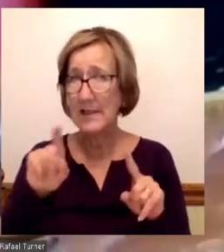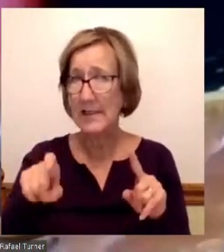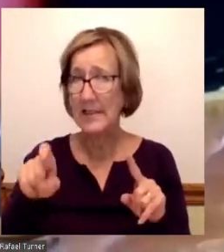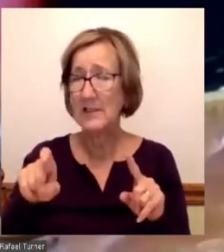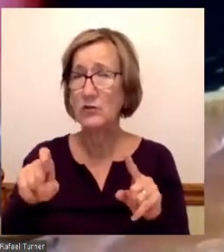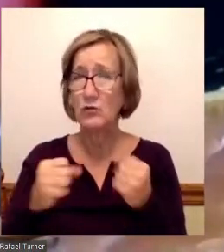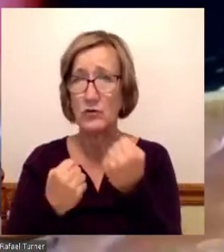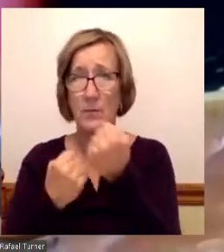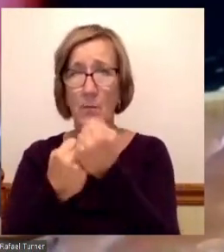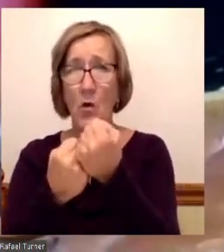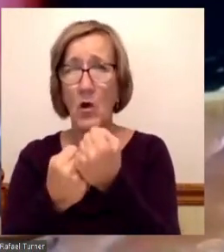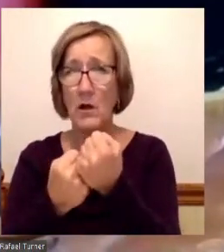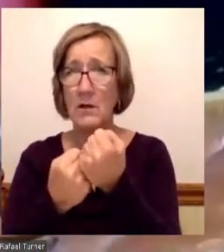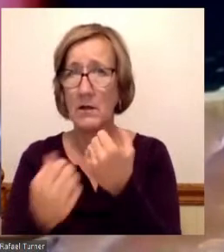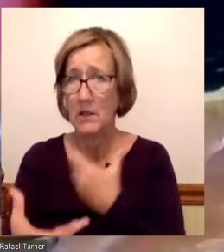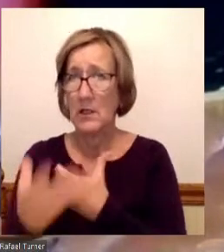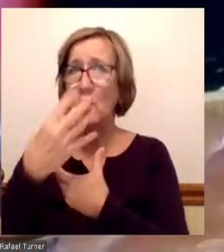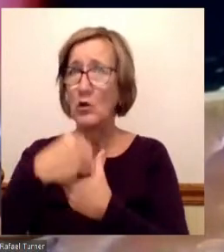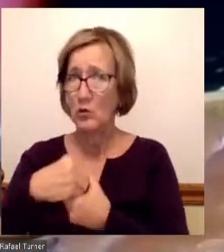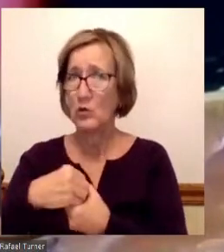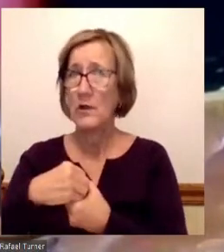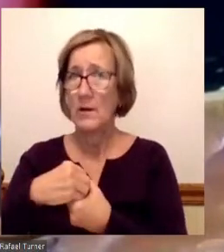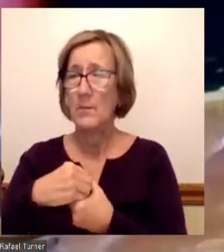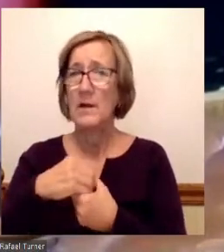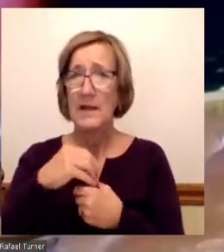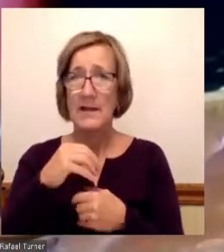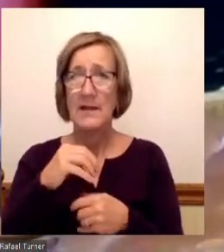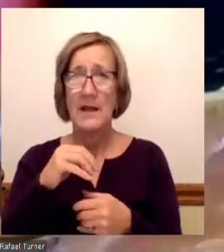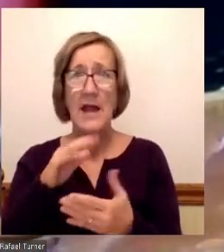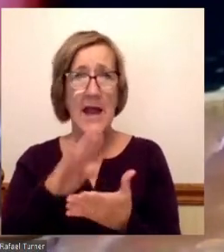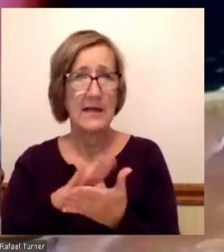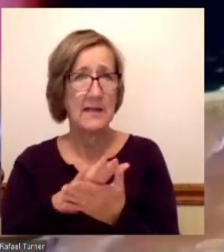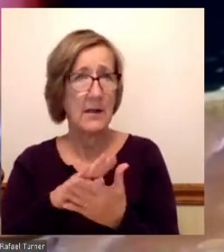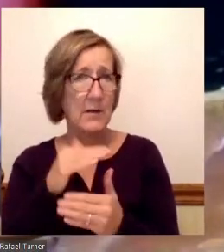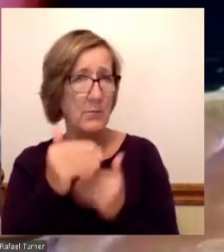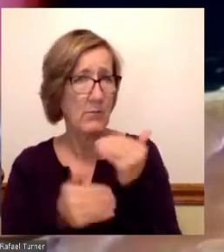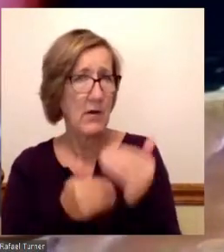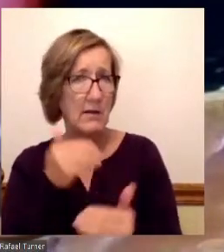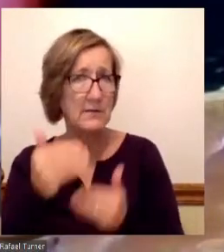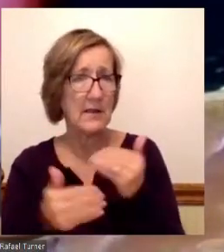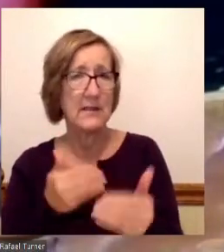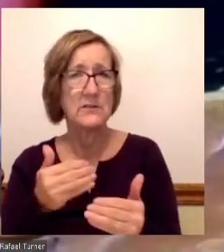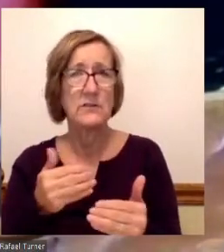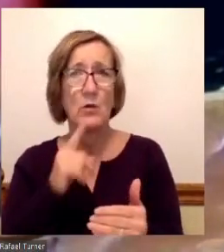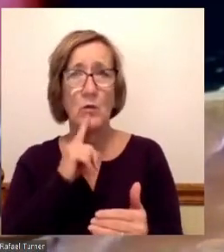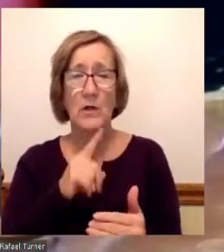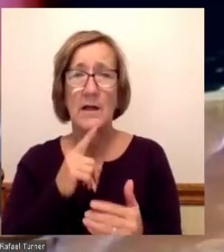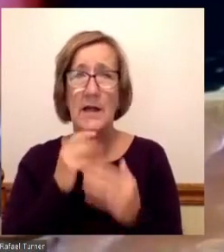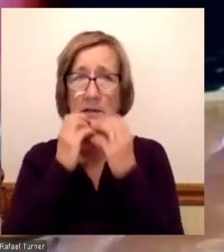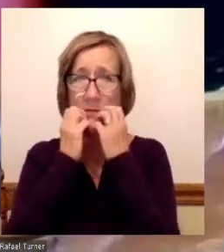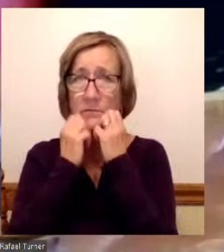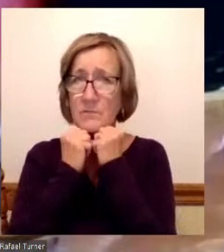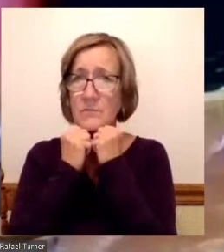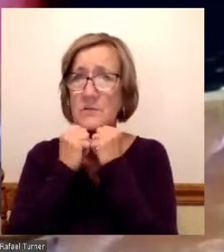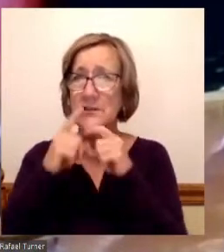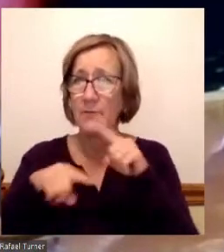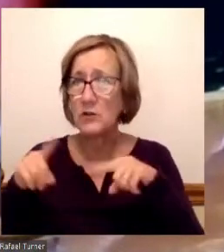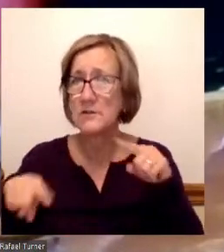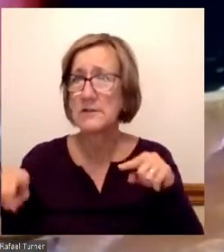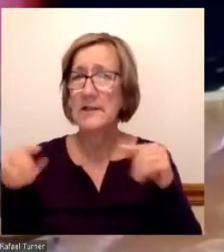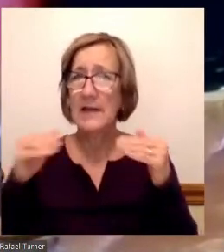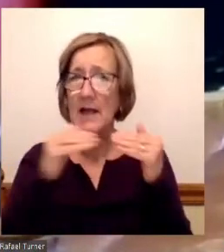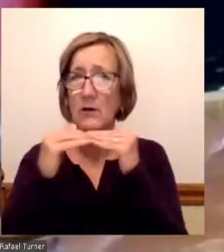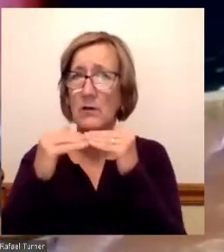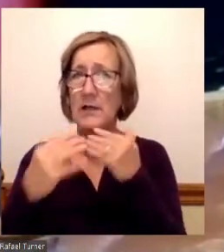supported and included in the academic process. And so those things are near and dear to my heart. Diversity, equity,